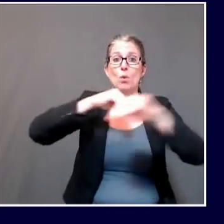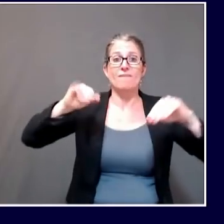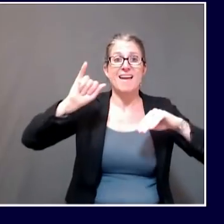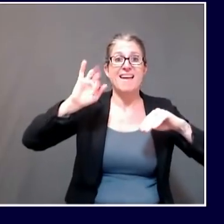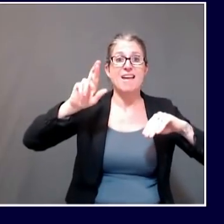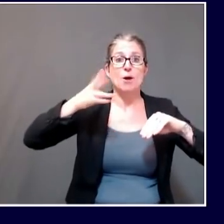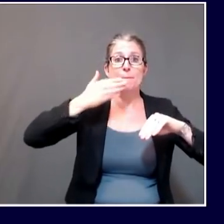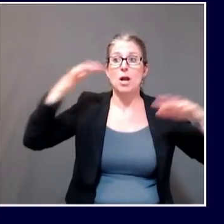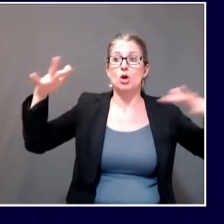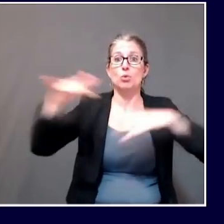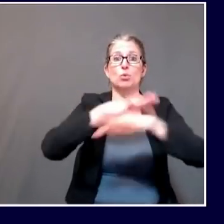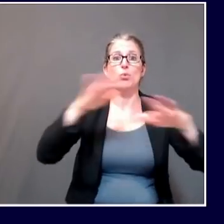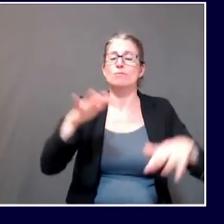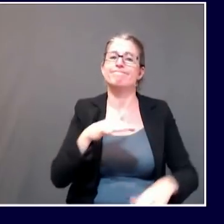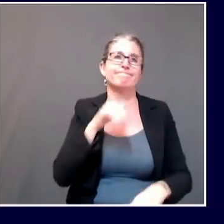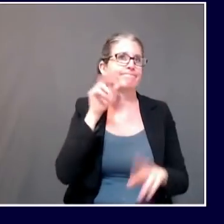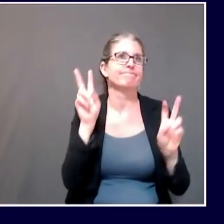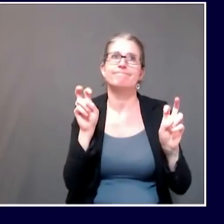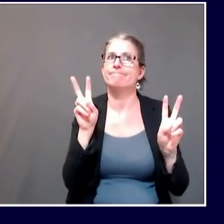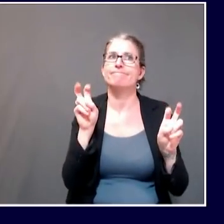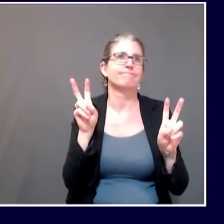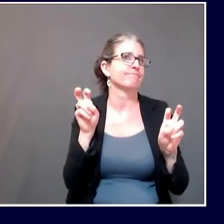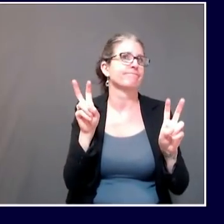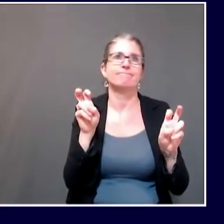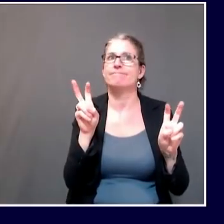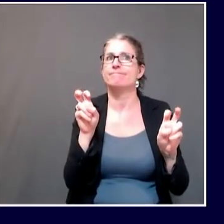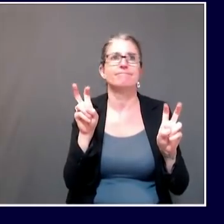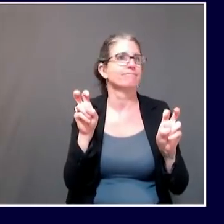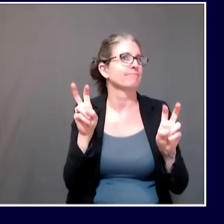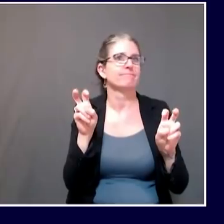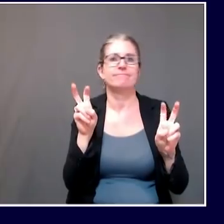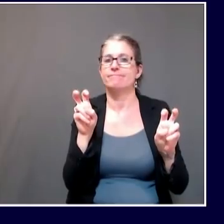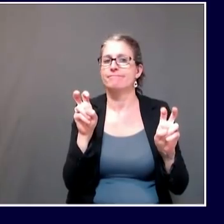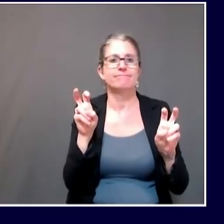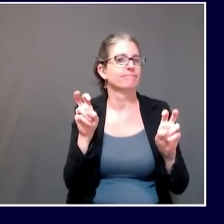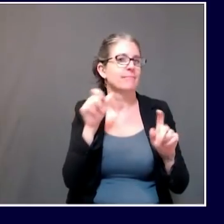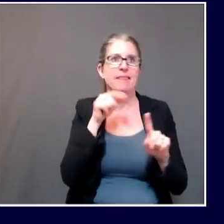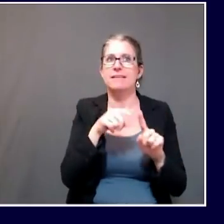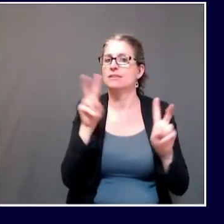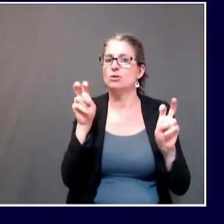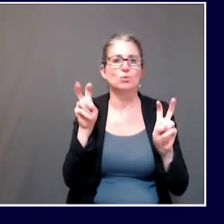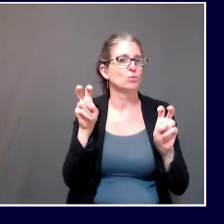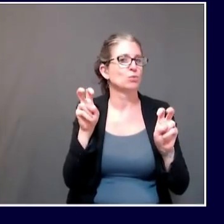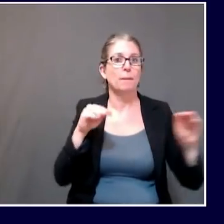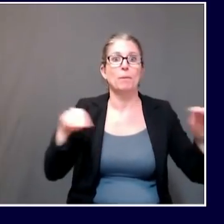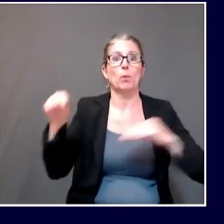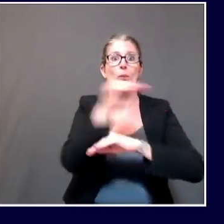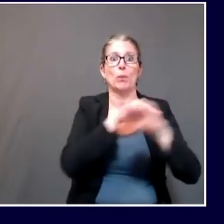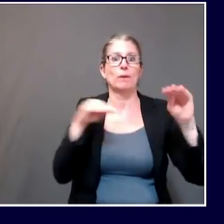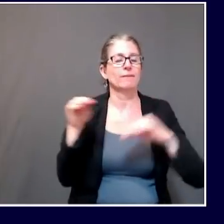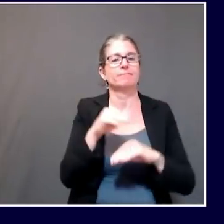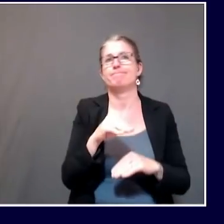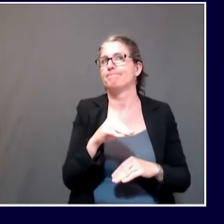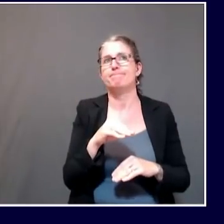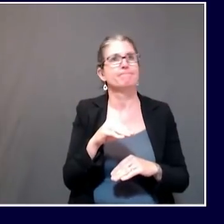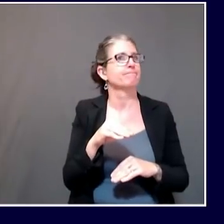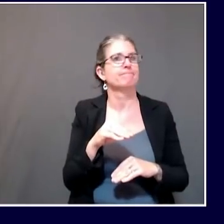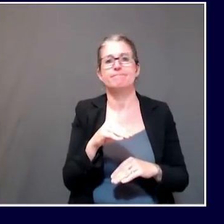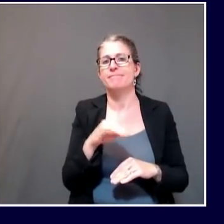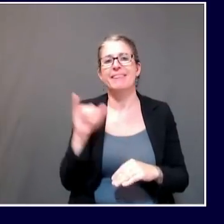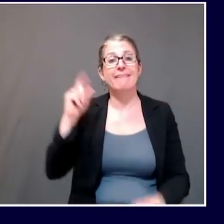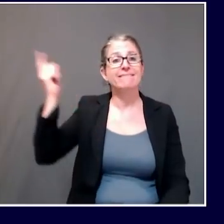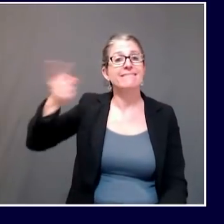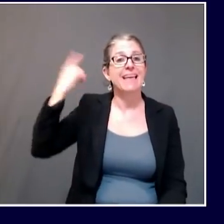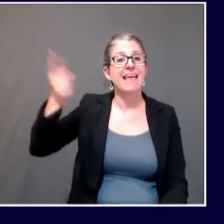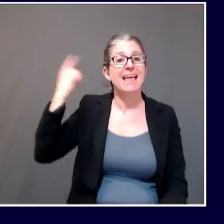risk of the virus. The key is exchanging air, exchanging the inside air for the fresh outside air. That movement